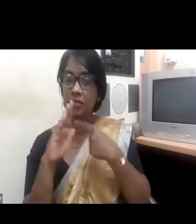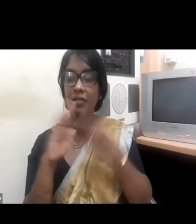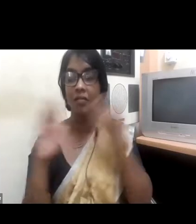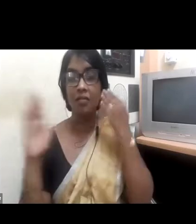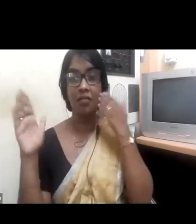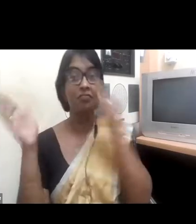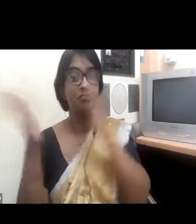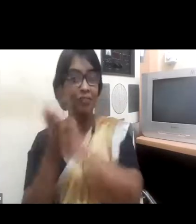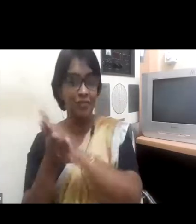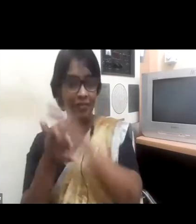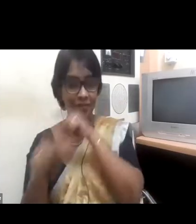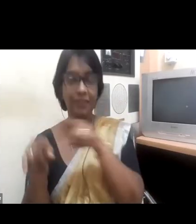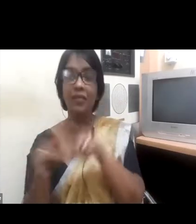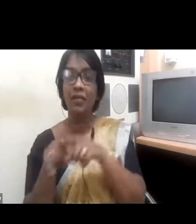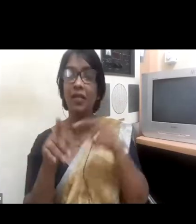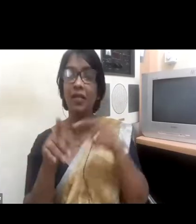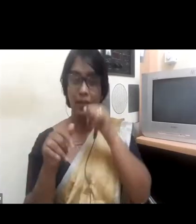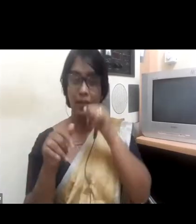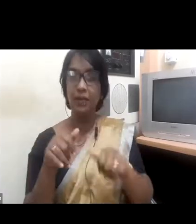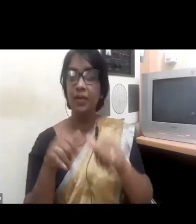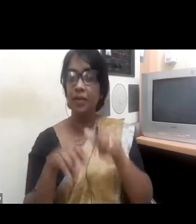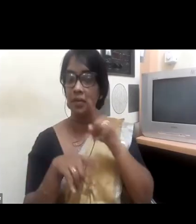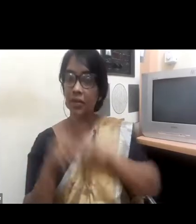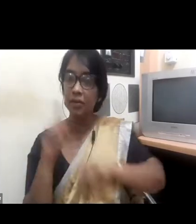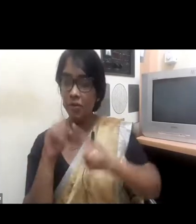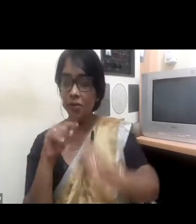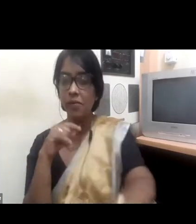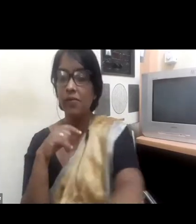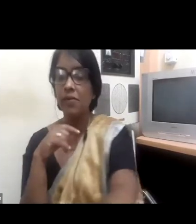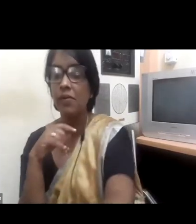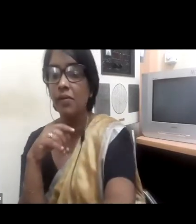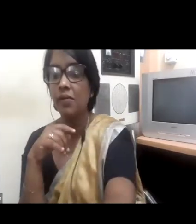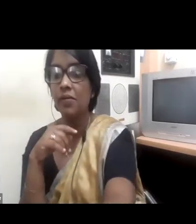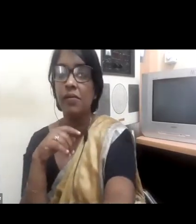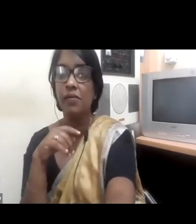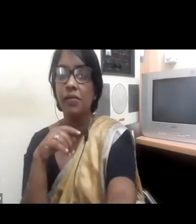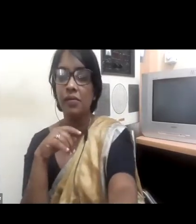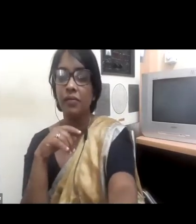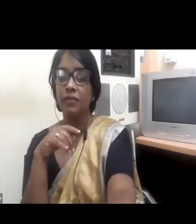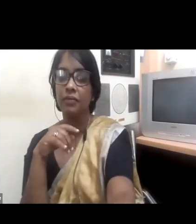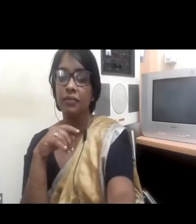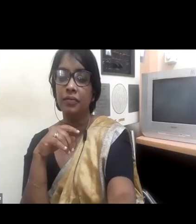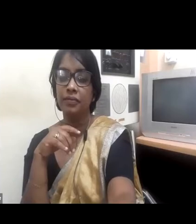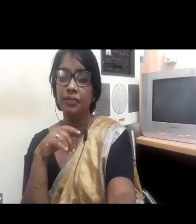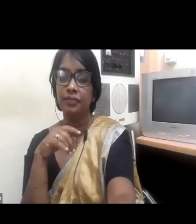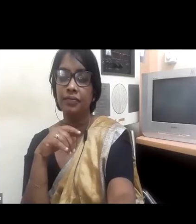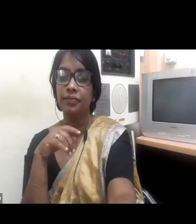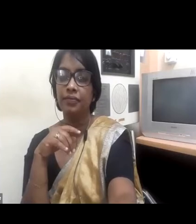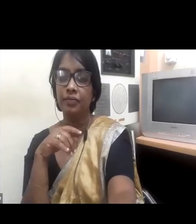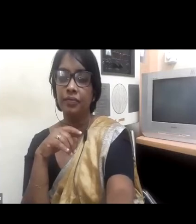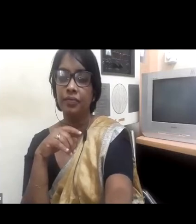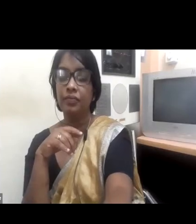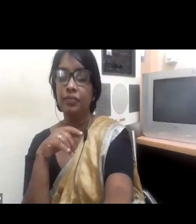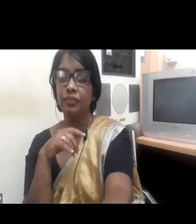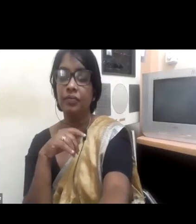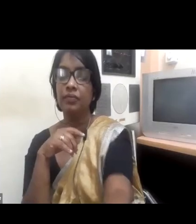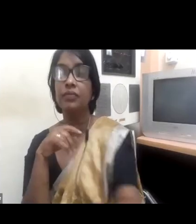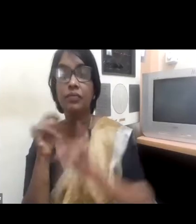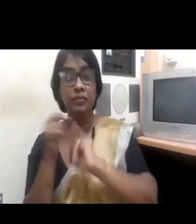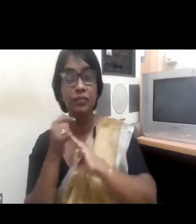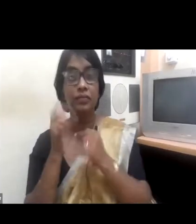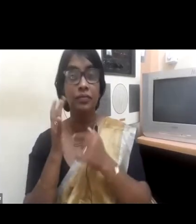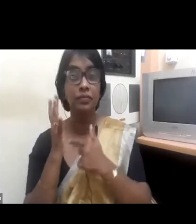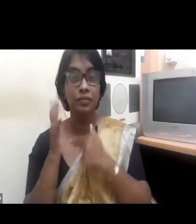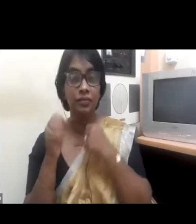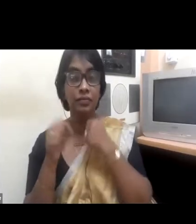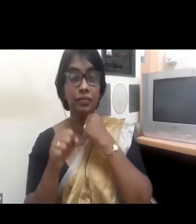how to harness actions to really advance the SDGs, and especially SDG 5. And we know